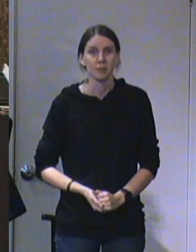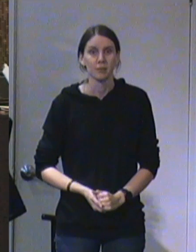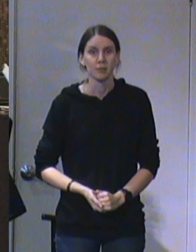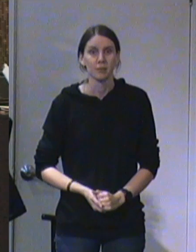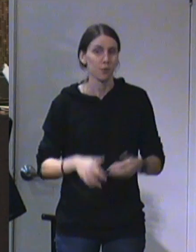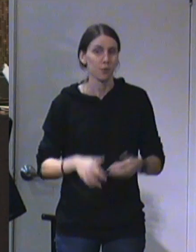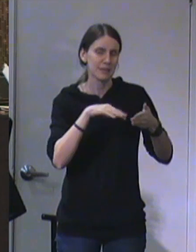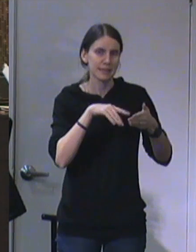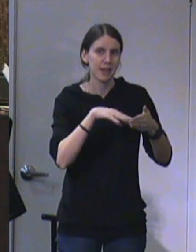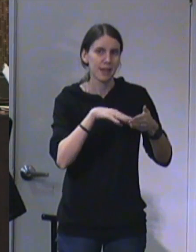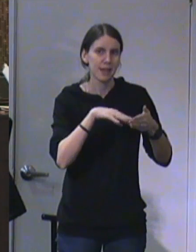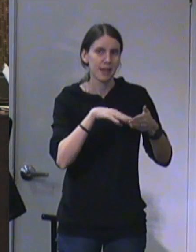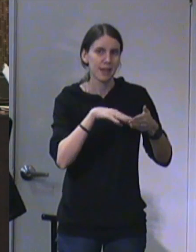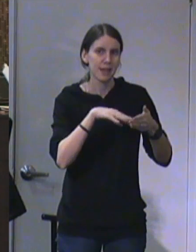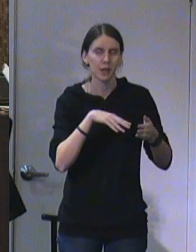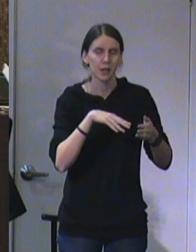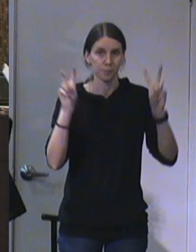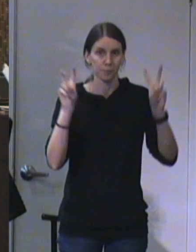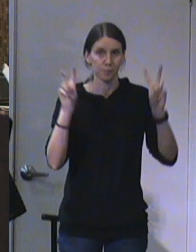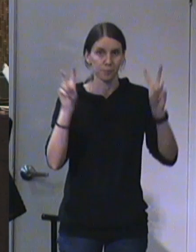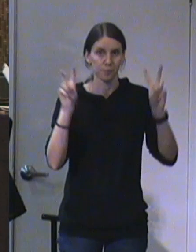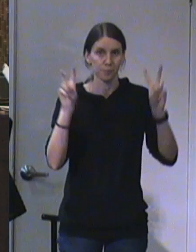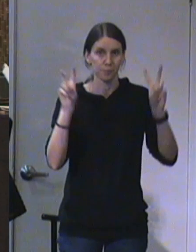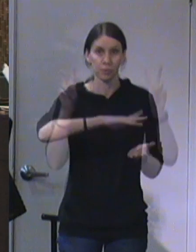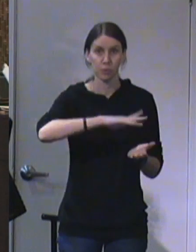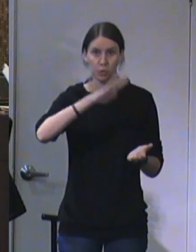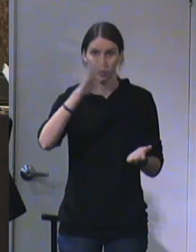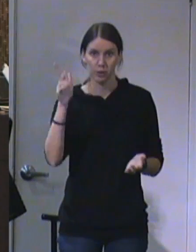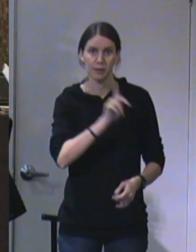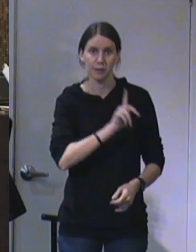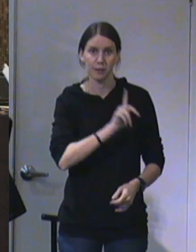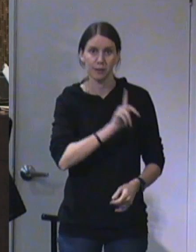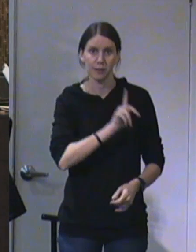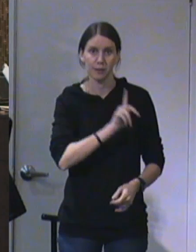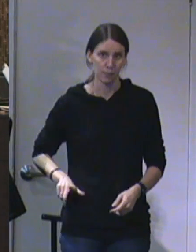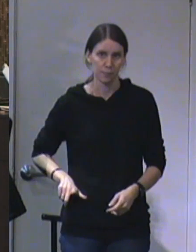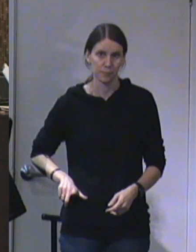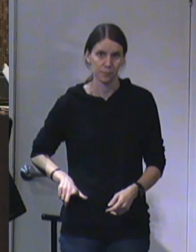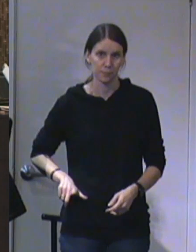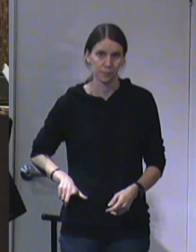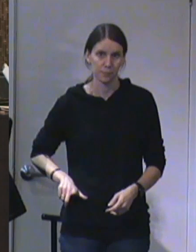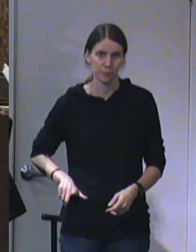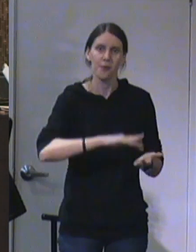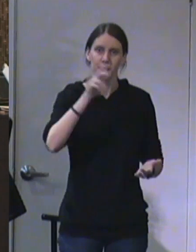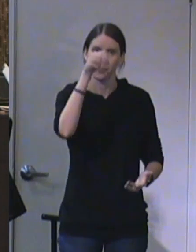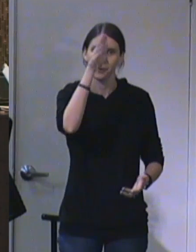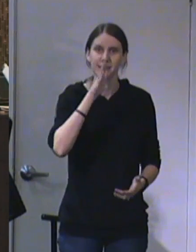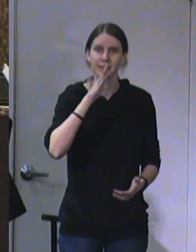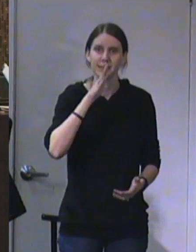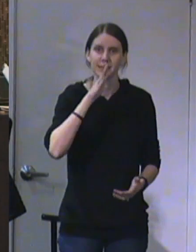We're looking here at the glorious Lord, the glorious God.